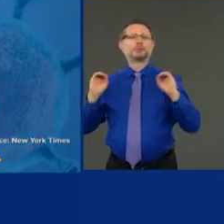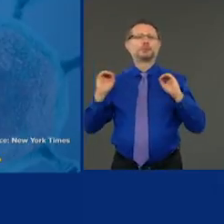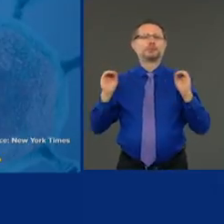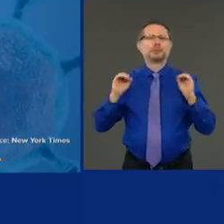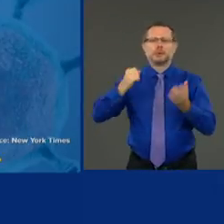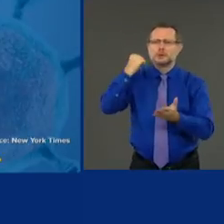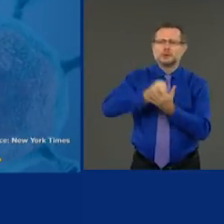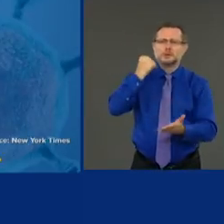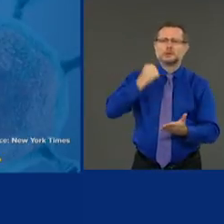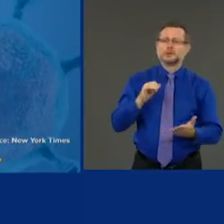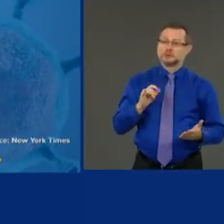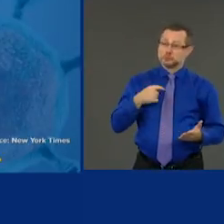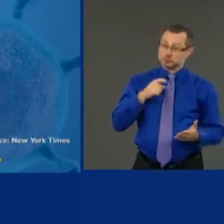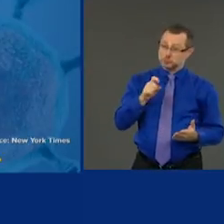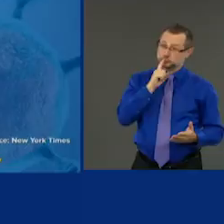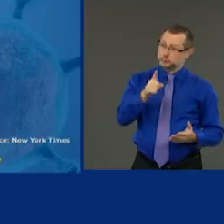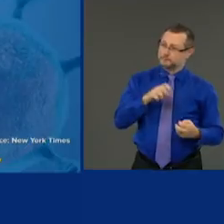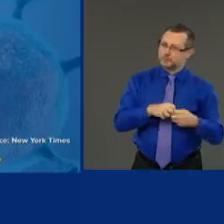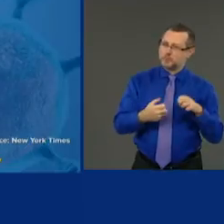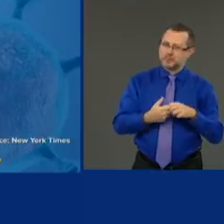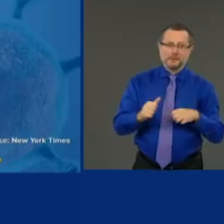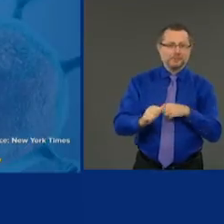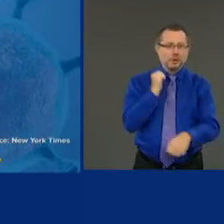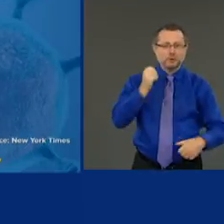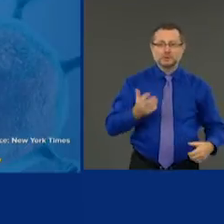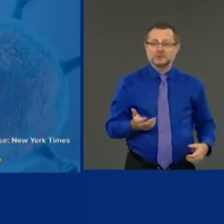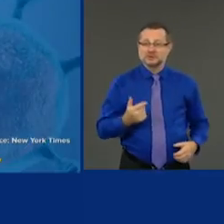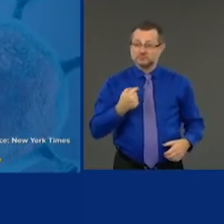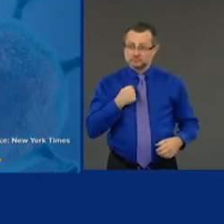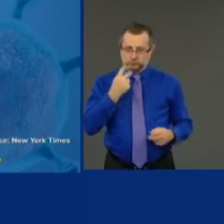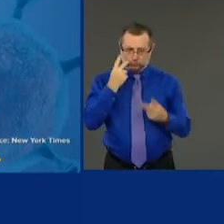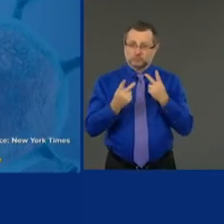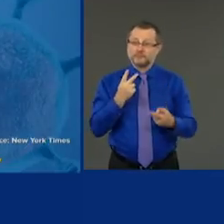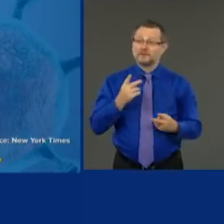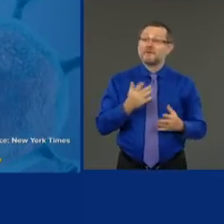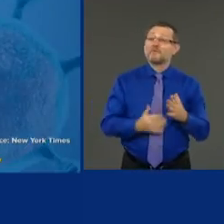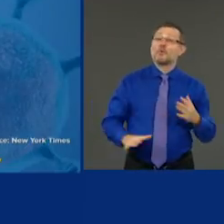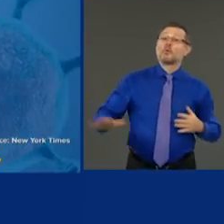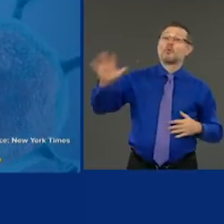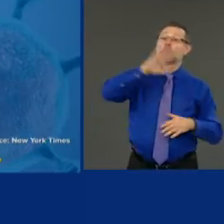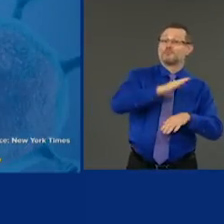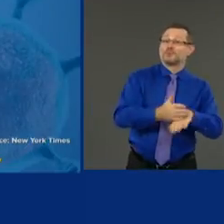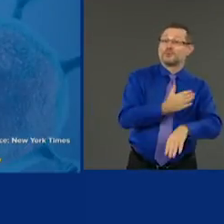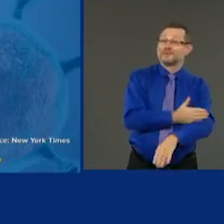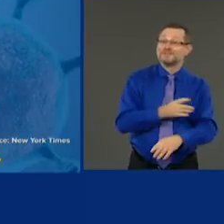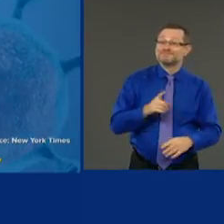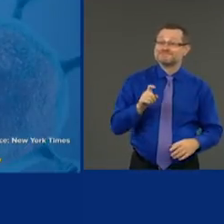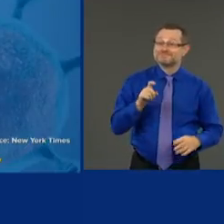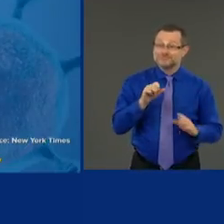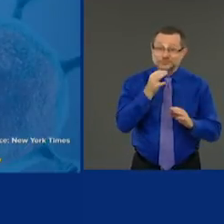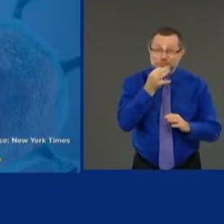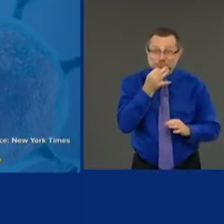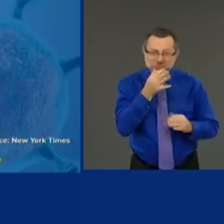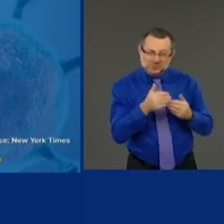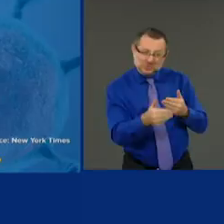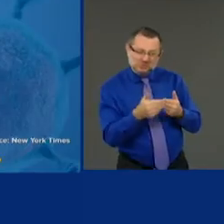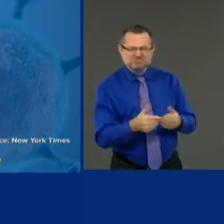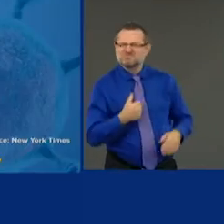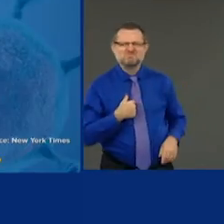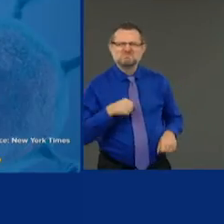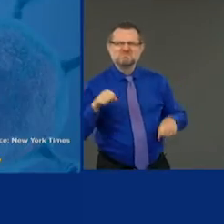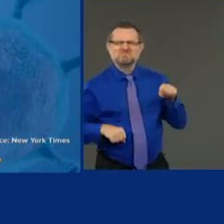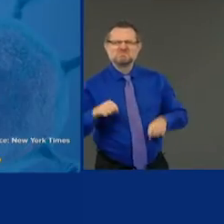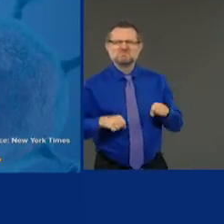very real threat and I don't see it turning around in the rest of the country anytime soon. Uh, that is, that is a predicament